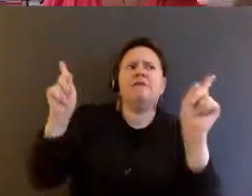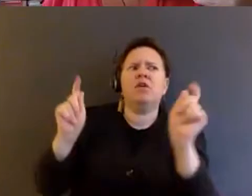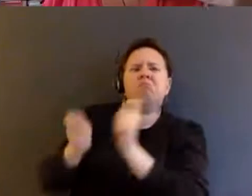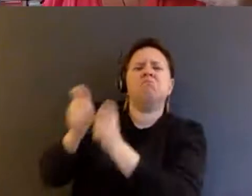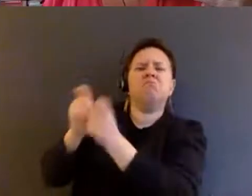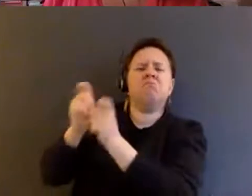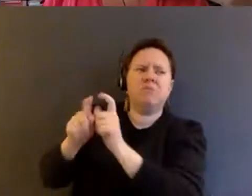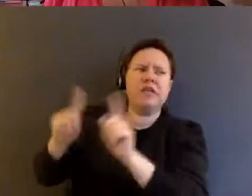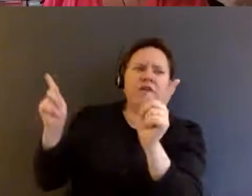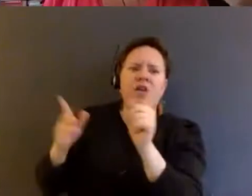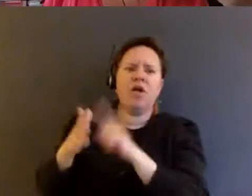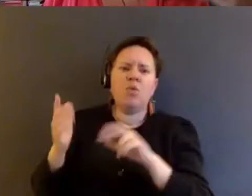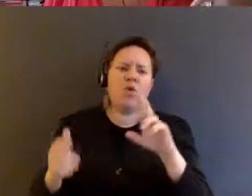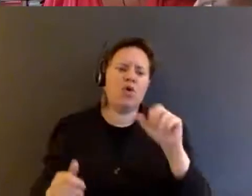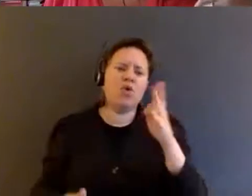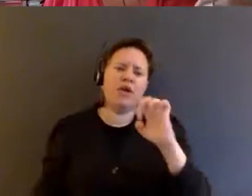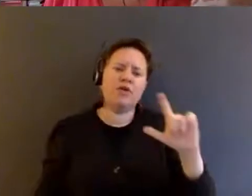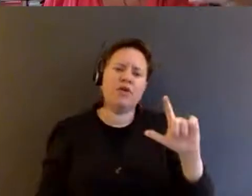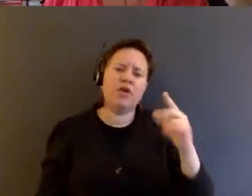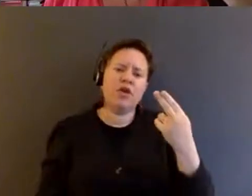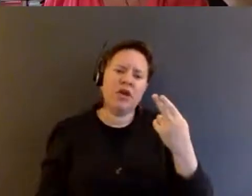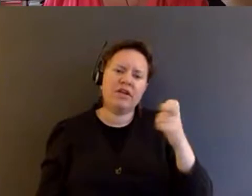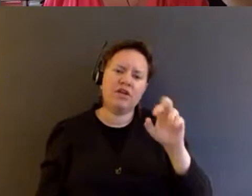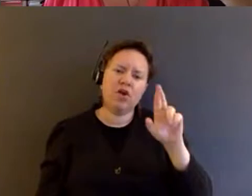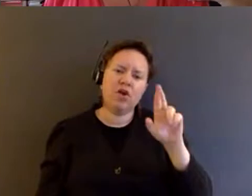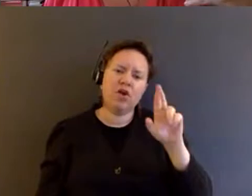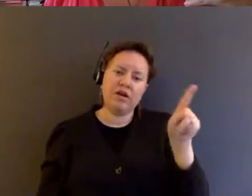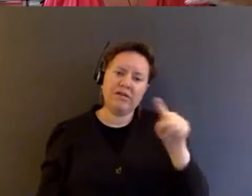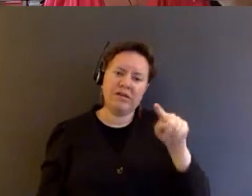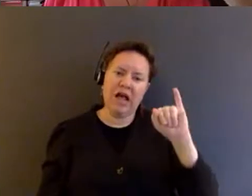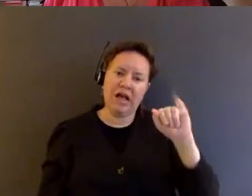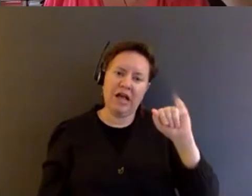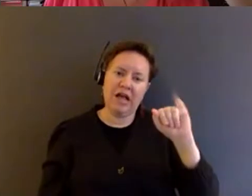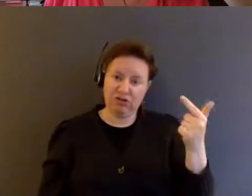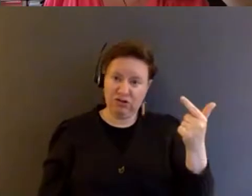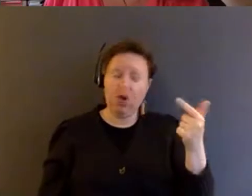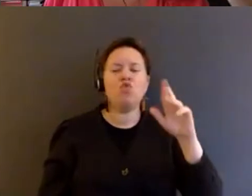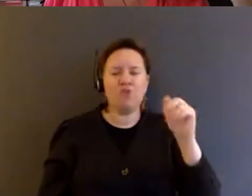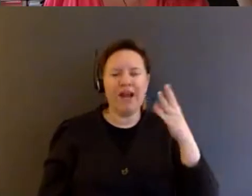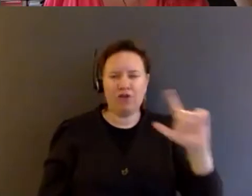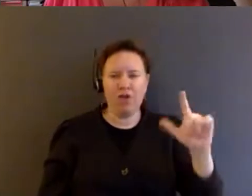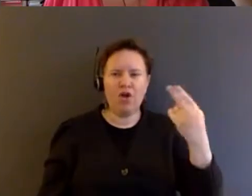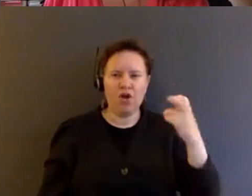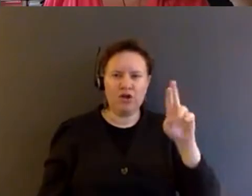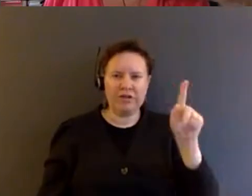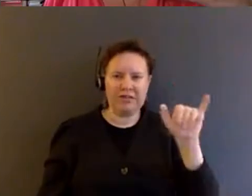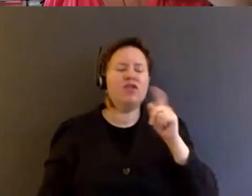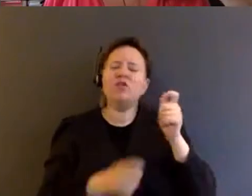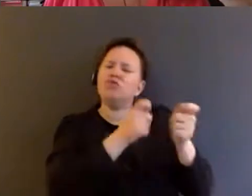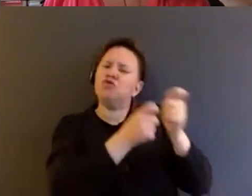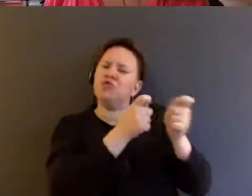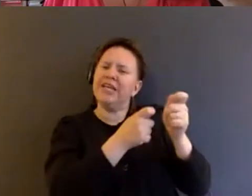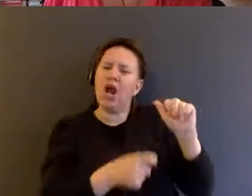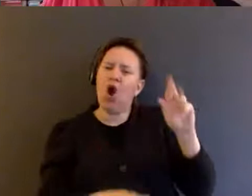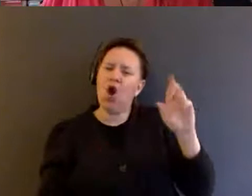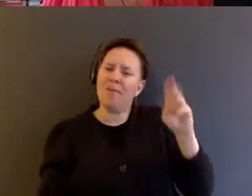Rachel Herzig, H-E-R-Z-I-G, calls tweaking Armageddon, which